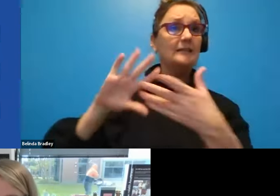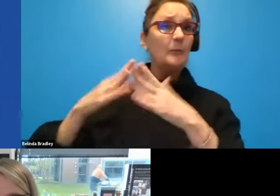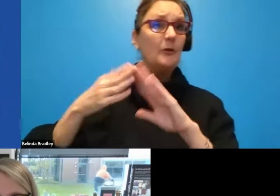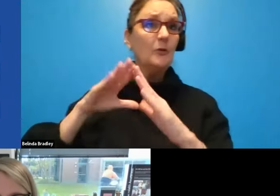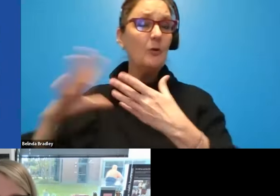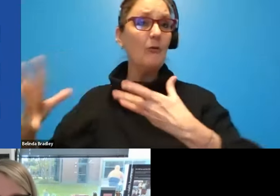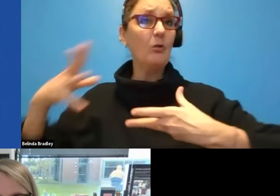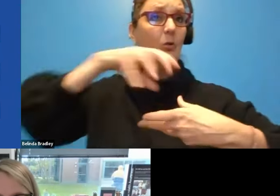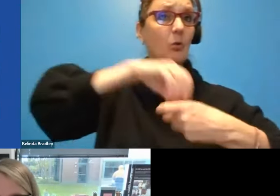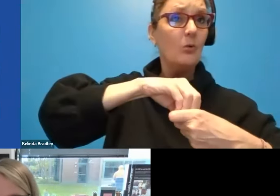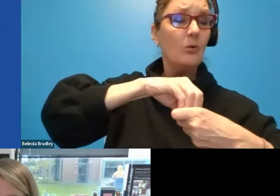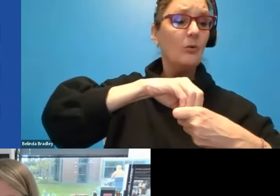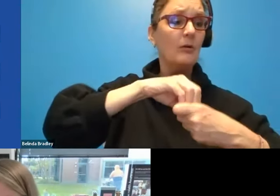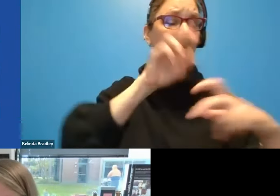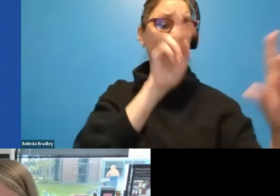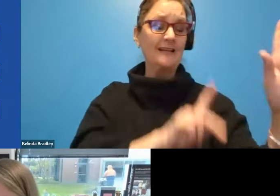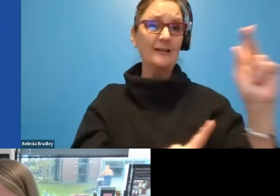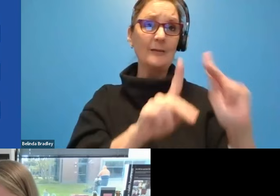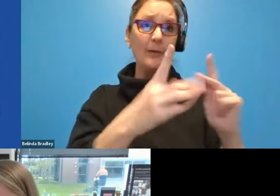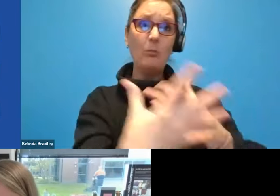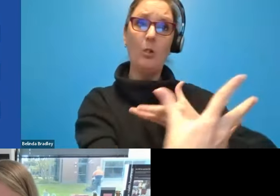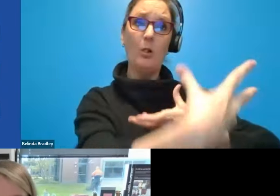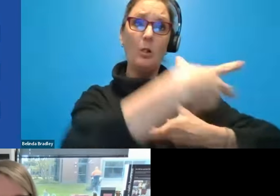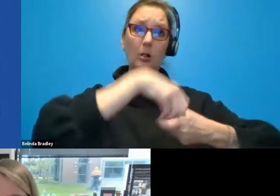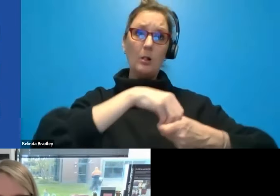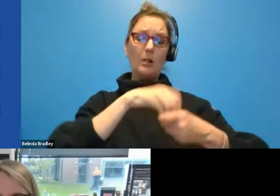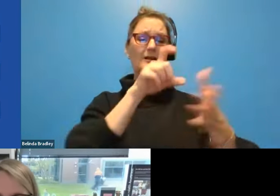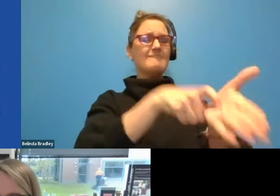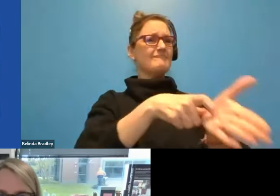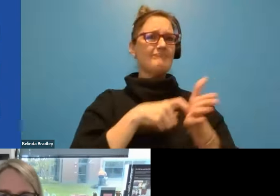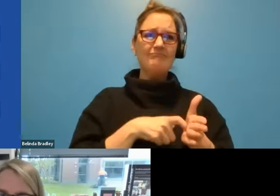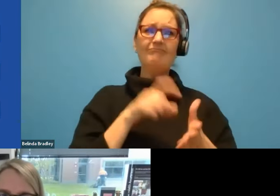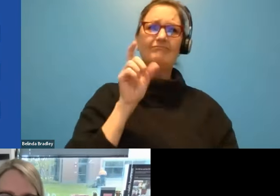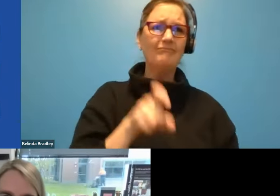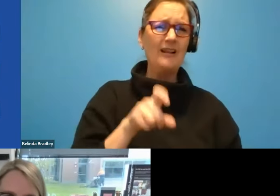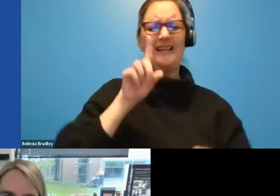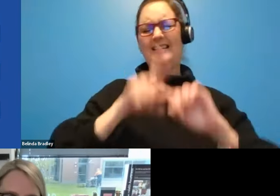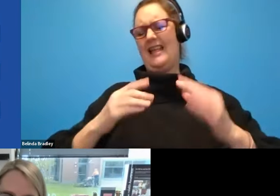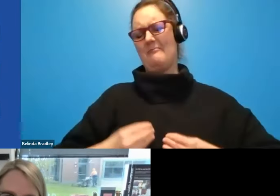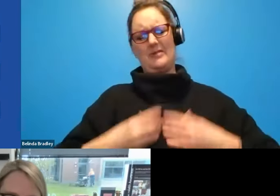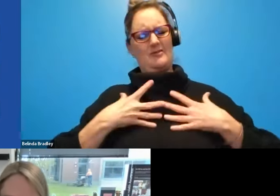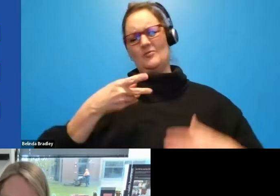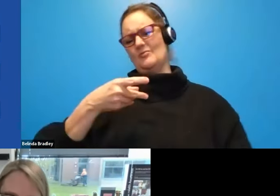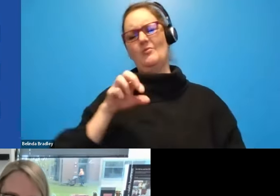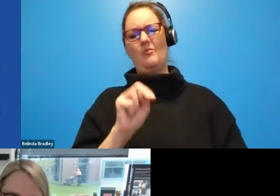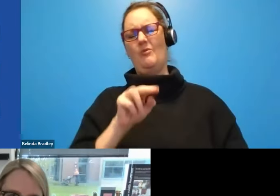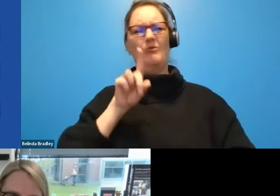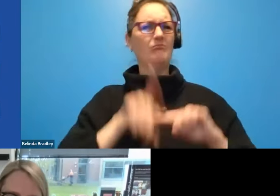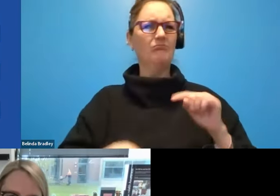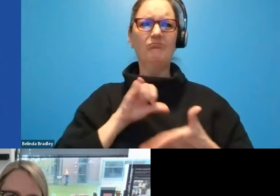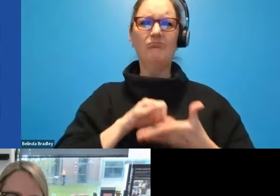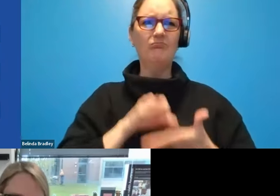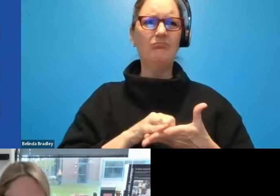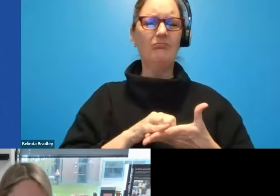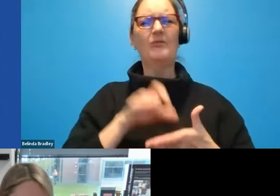has to be the people. Um, it just, it can't be inspiration porn at this point. We, we should be better